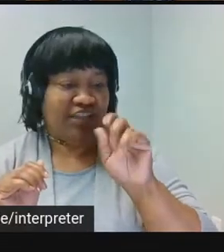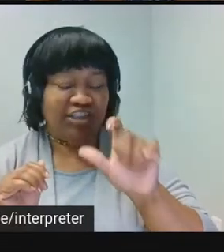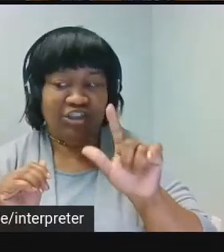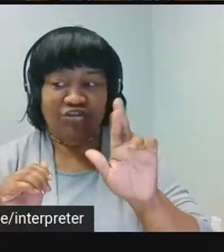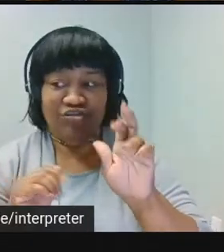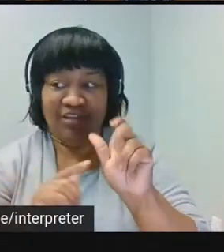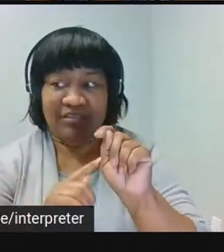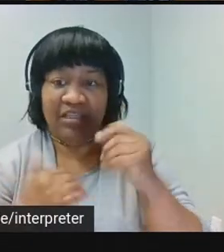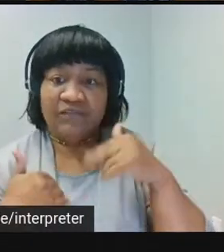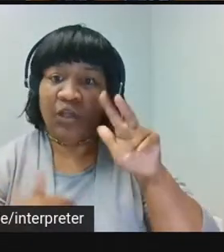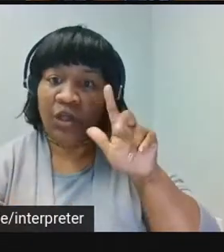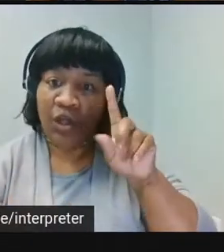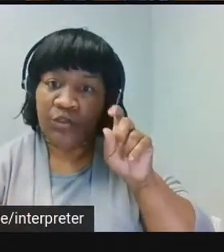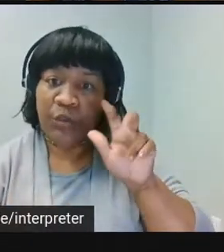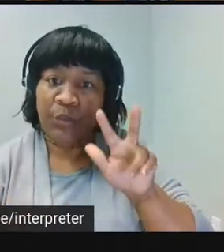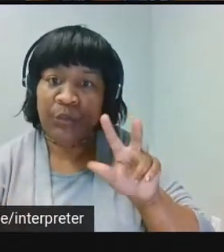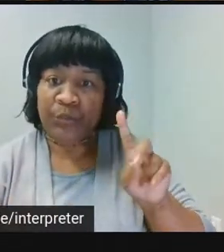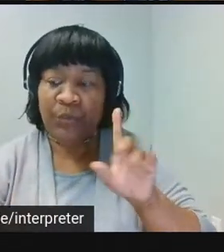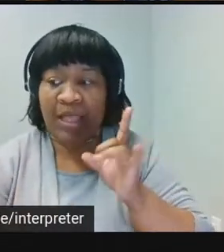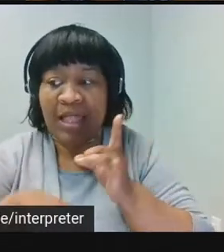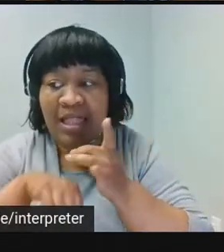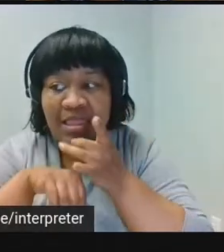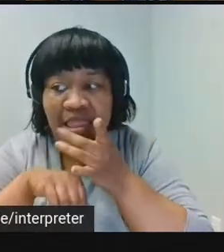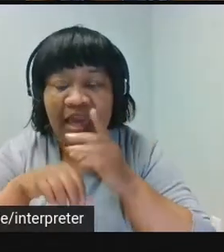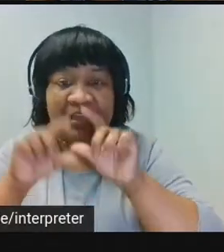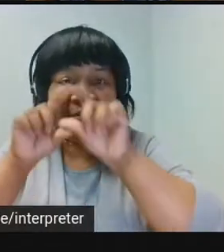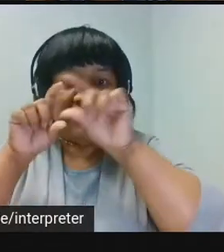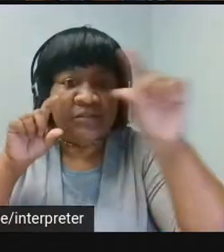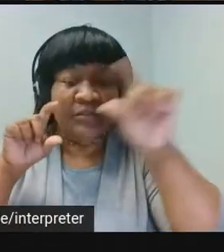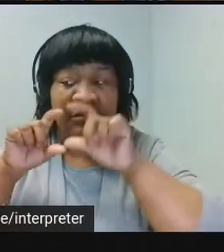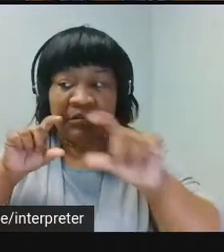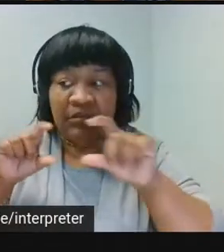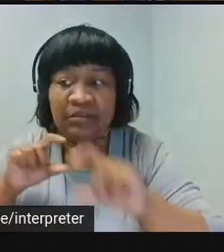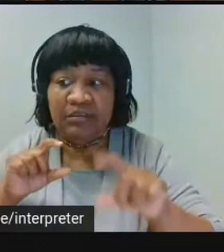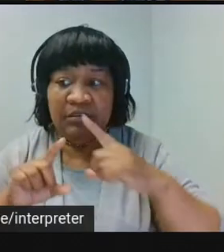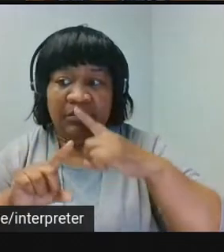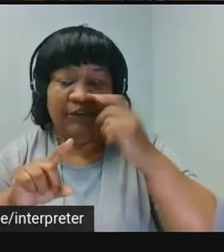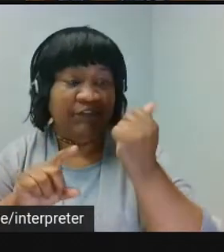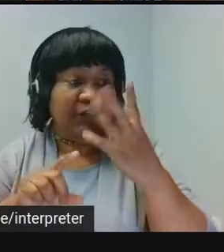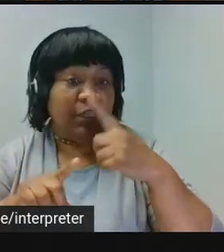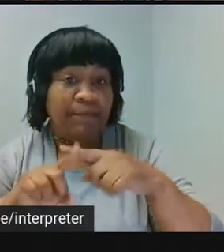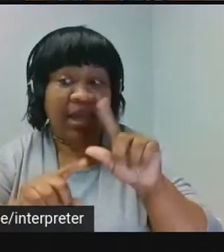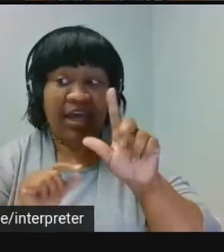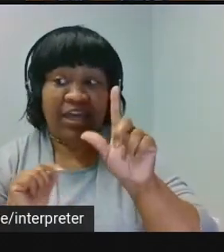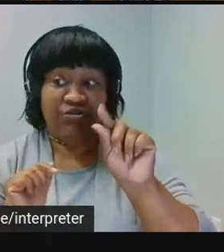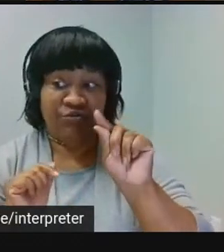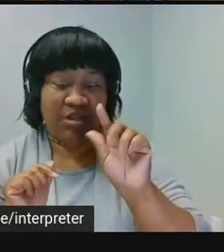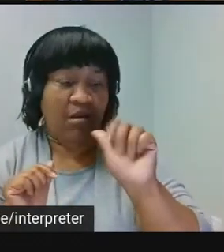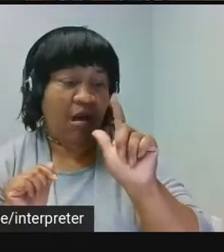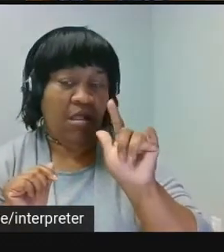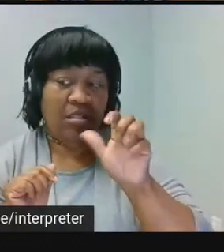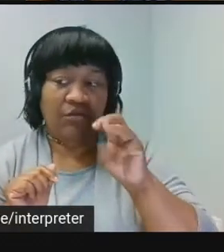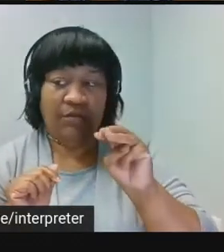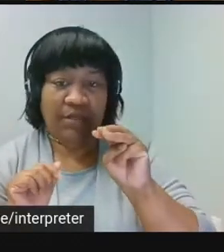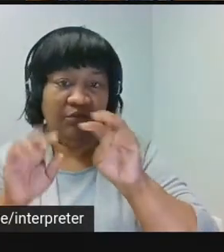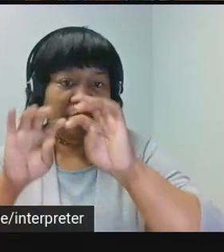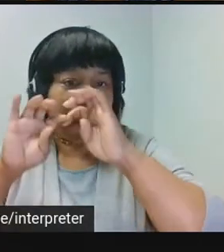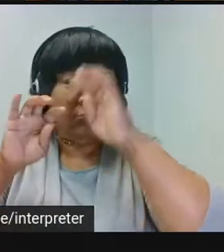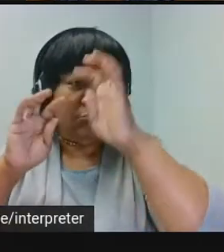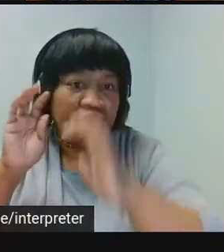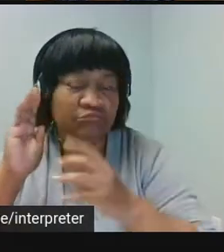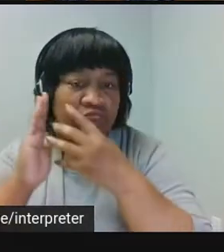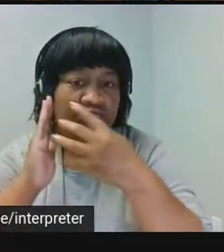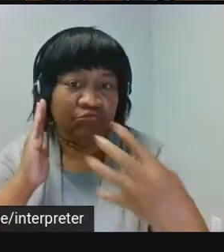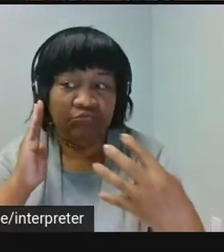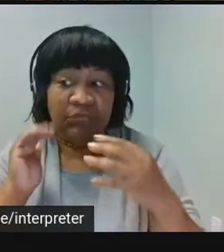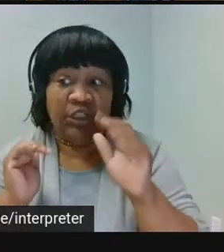132 light fixtures mounted on a 15 by 20-foot aluminum grid structure. Operating